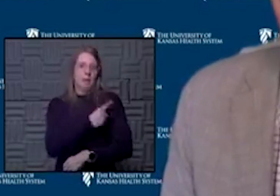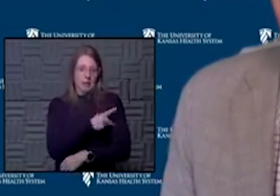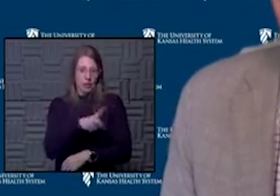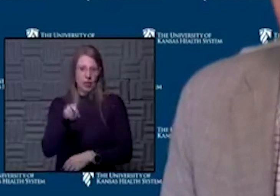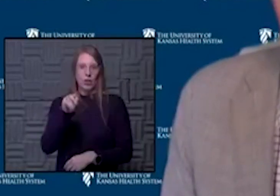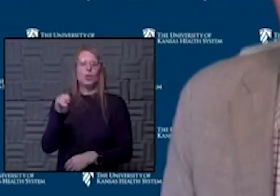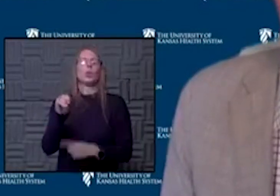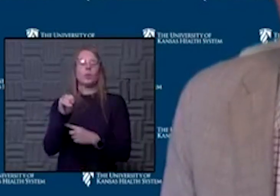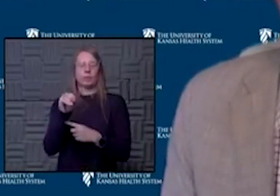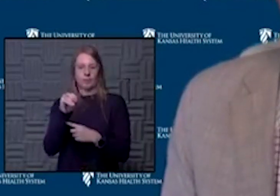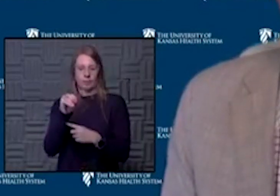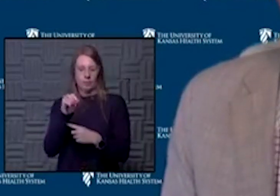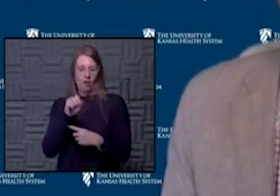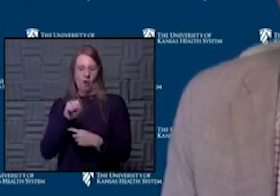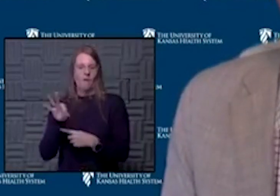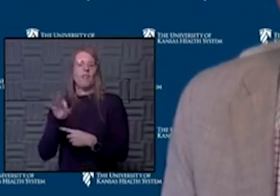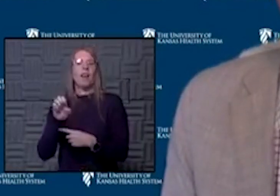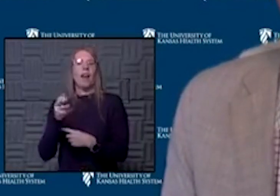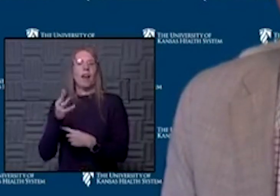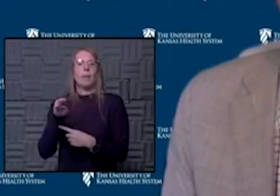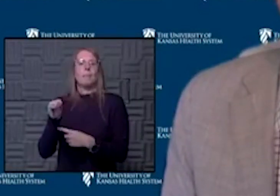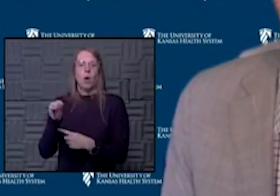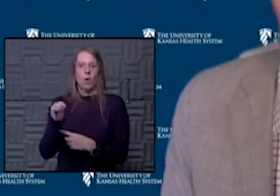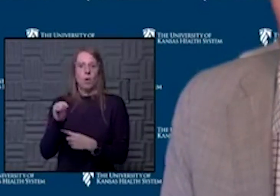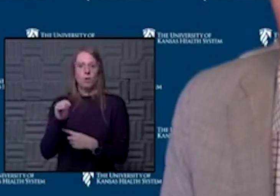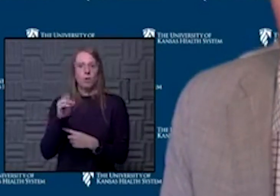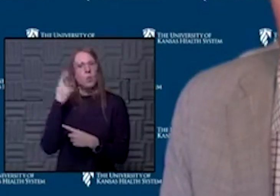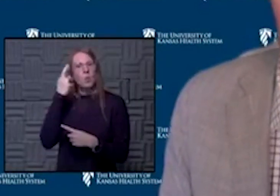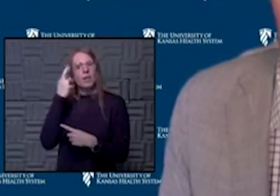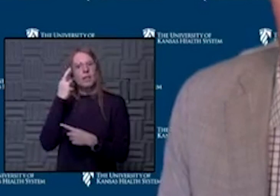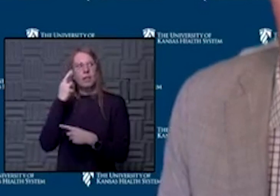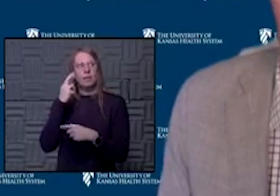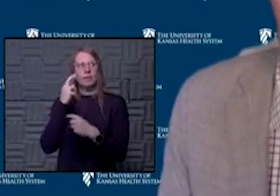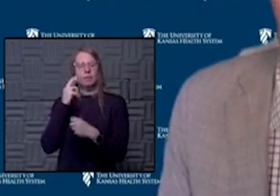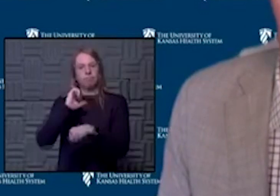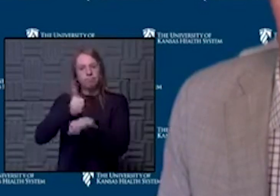off of ECMO, depending on the reason that they were placed on ECMO.